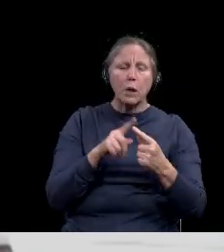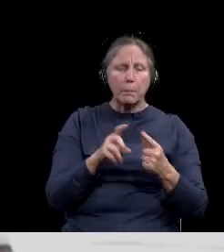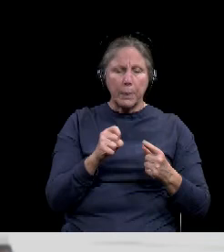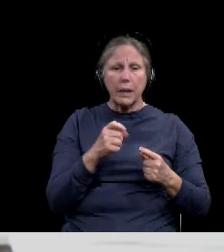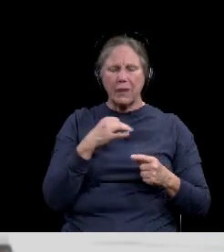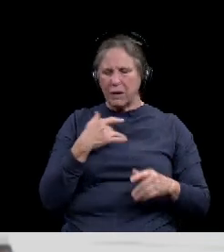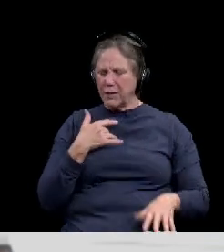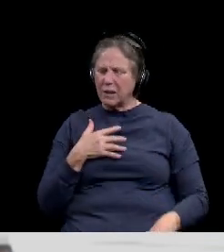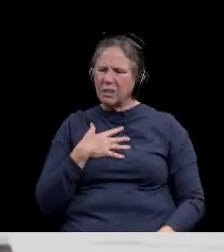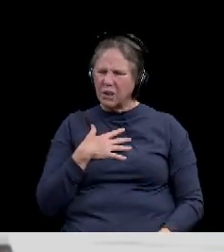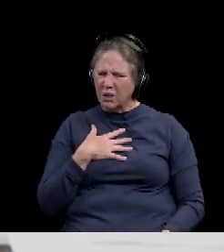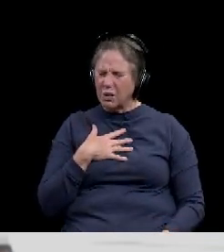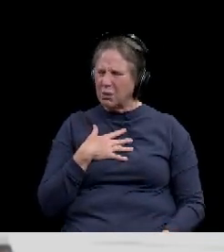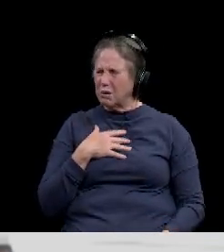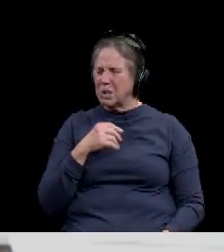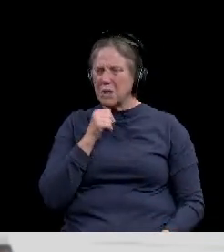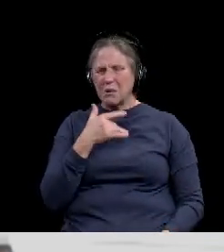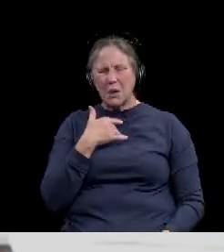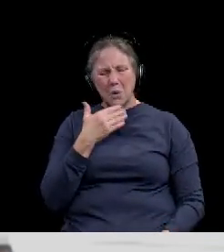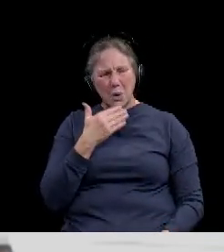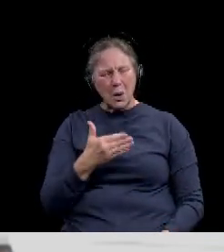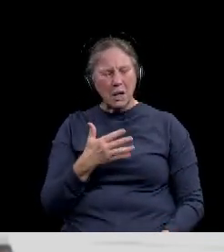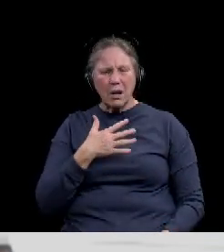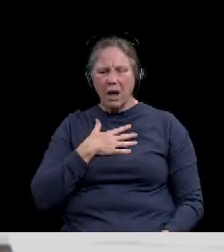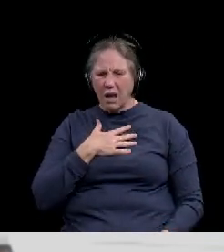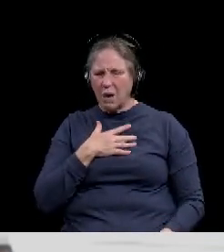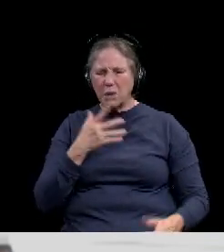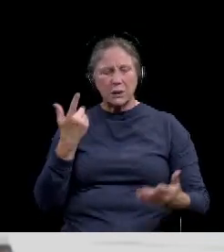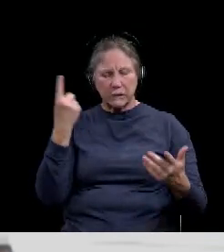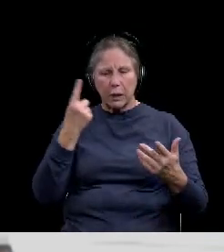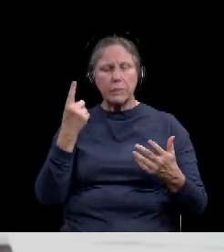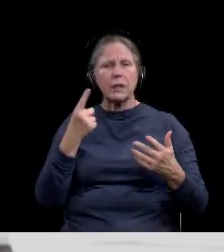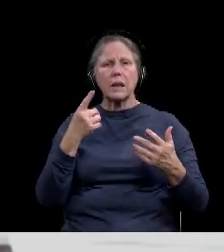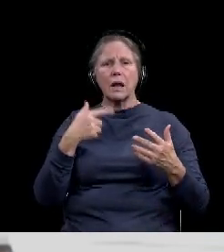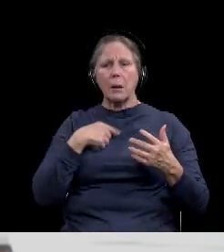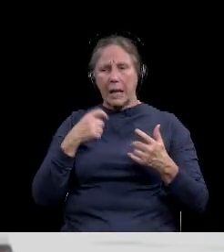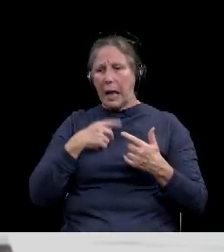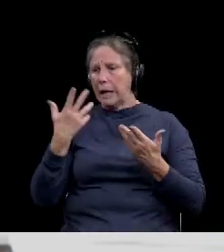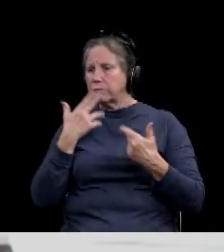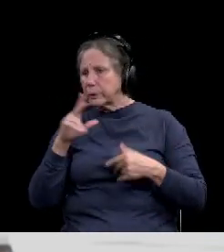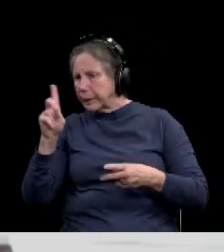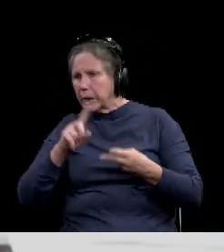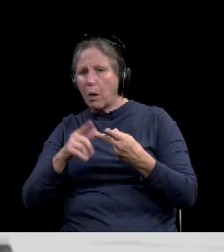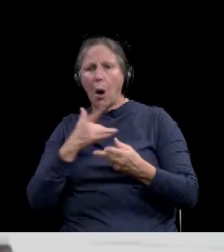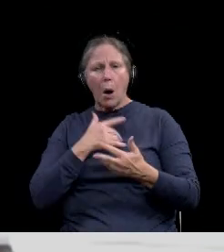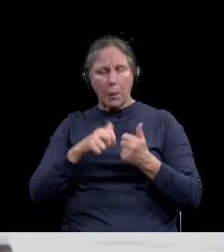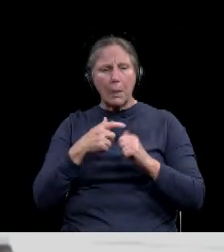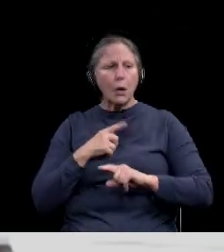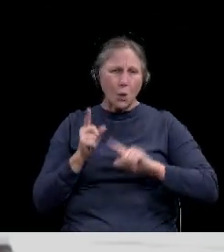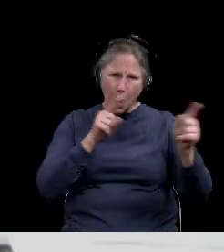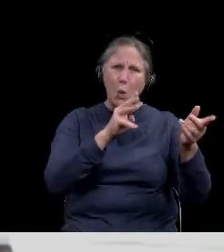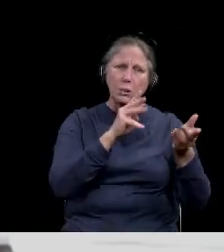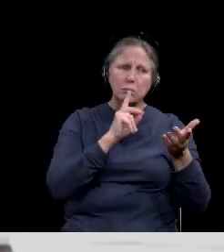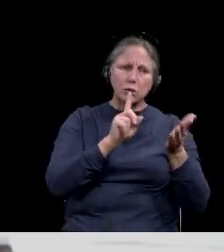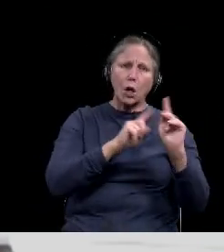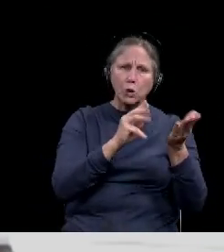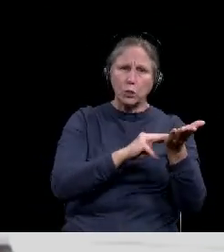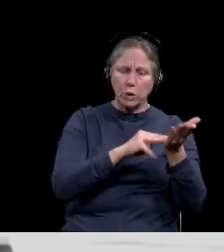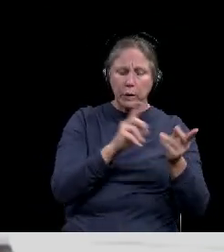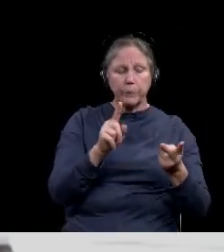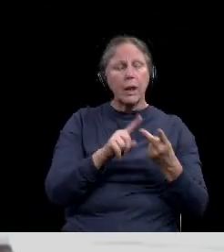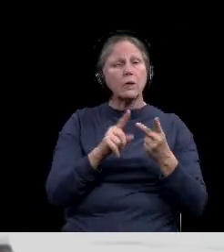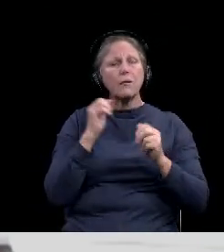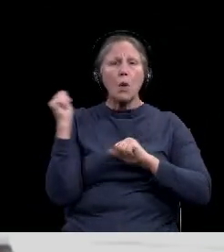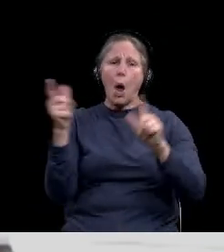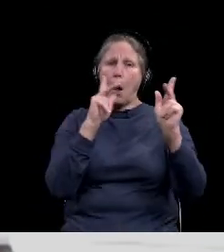if you feel like you need it. If you have a chronic condition, really important for you to continue to manage that. And then, as always, uh, for the safety of our community and,